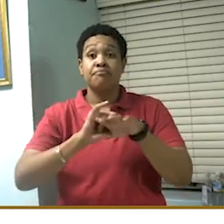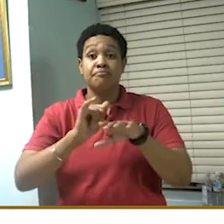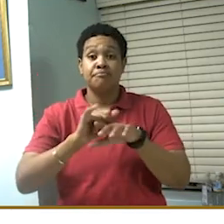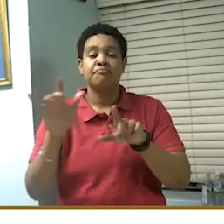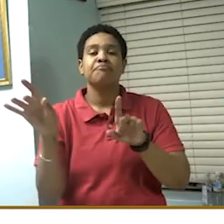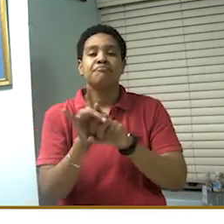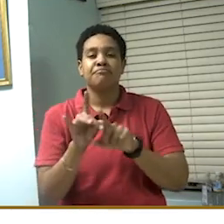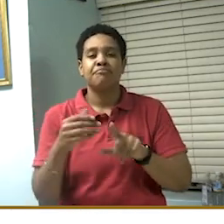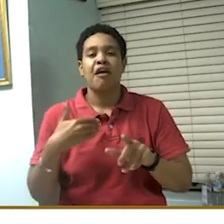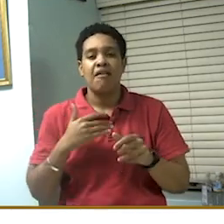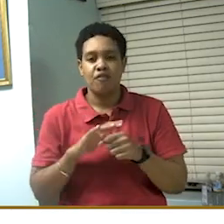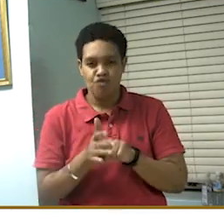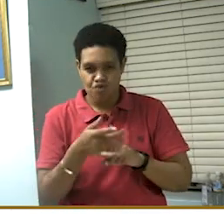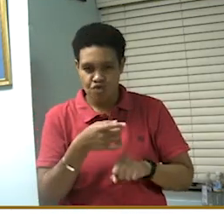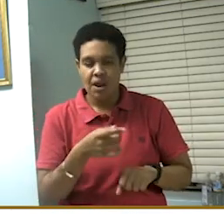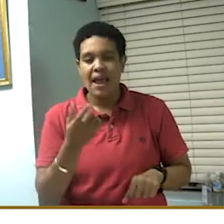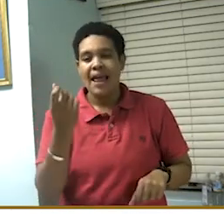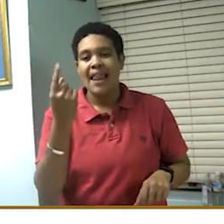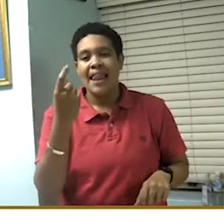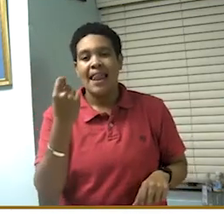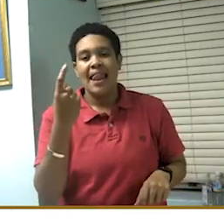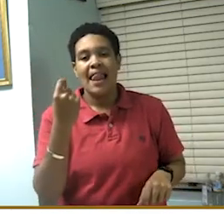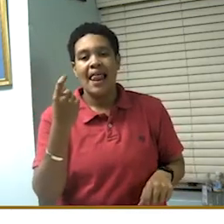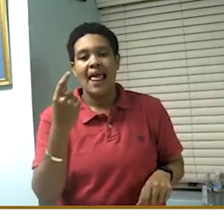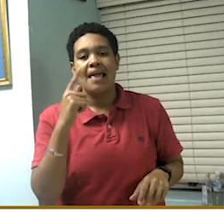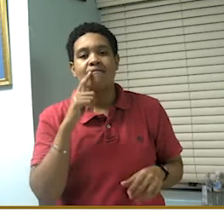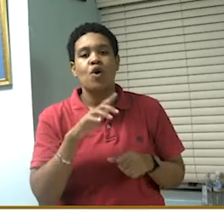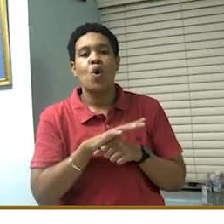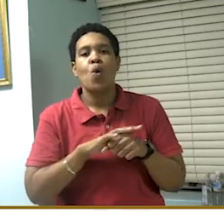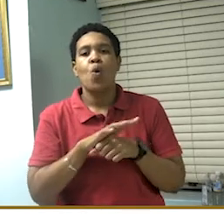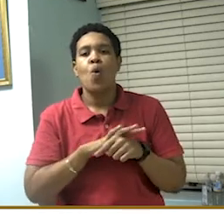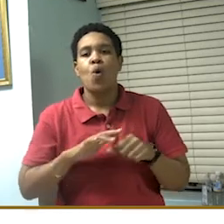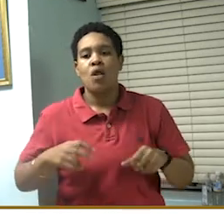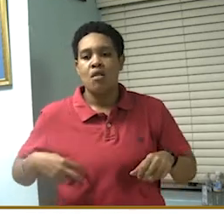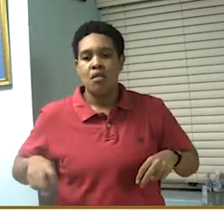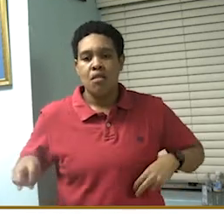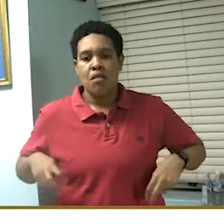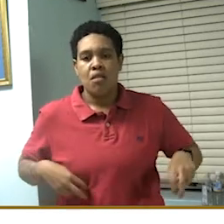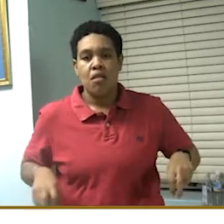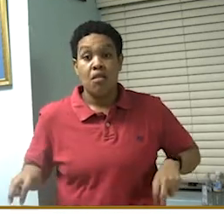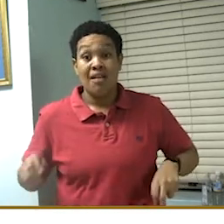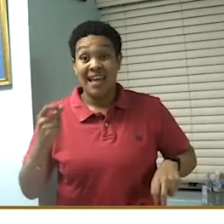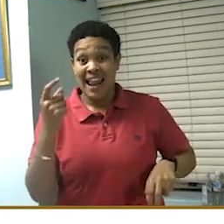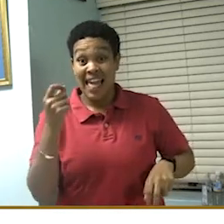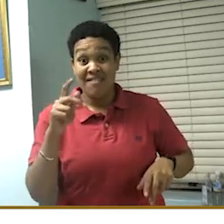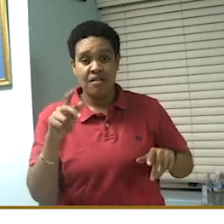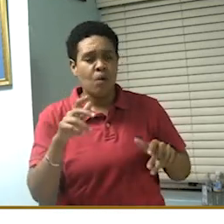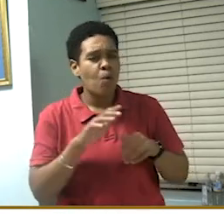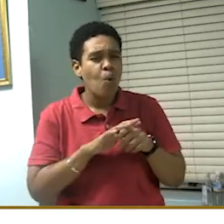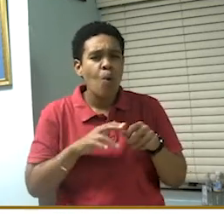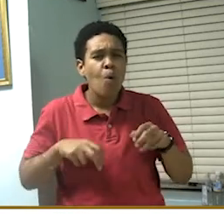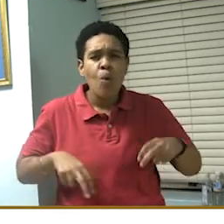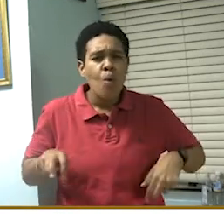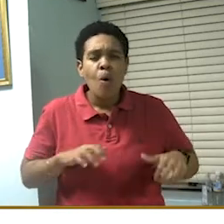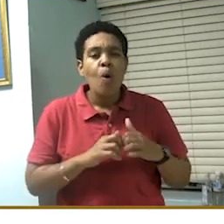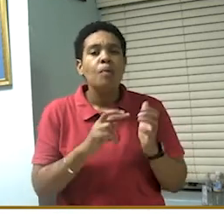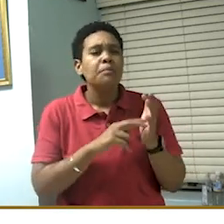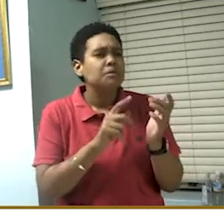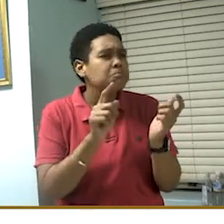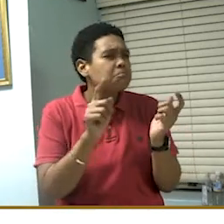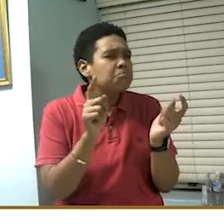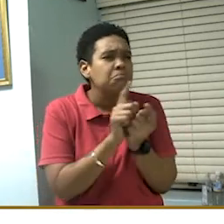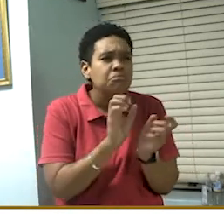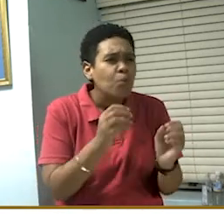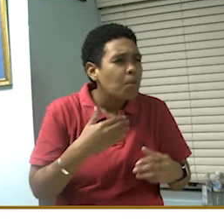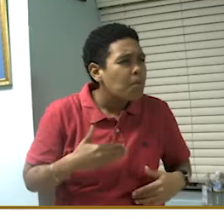eleven are local transmission. These are cases which we cannot link otherwise. And